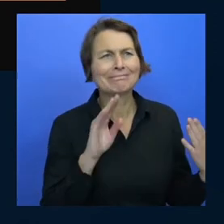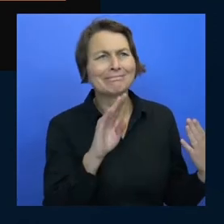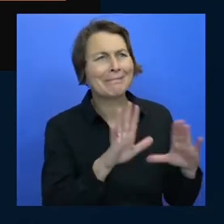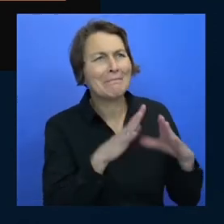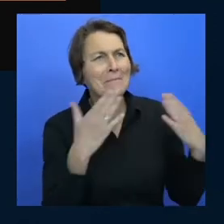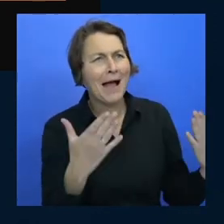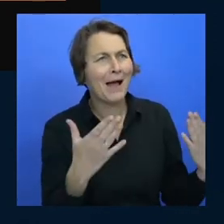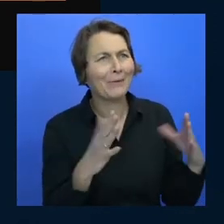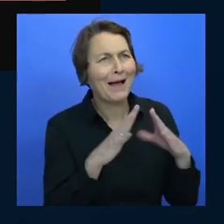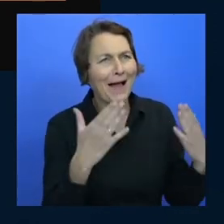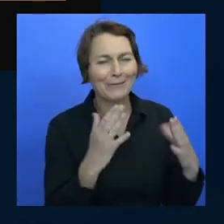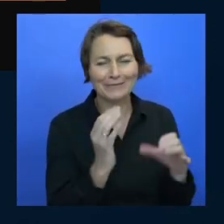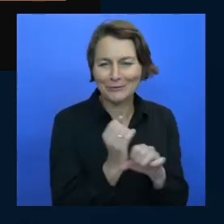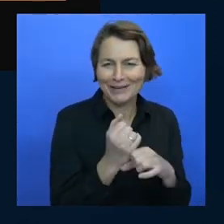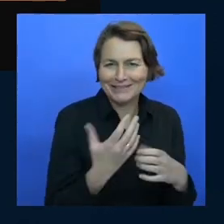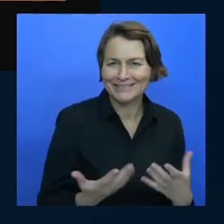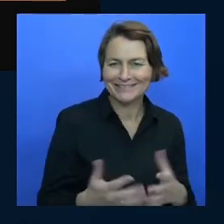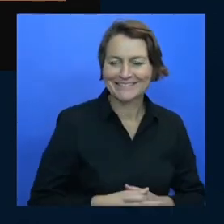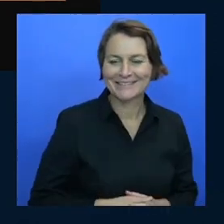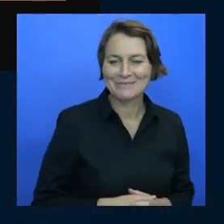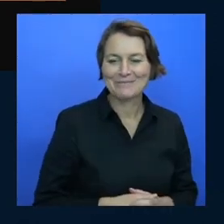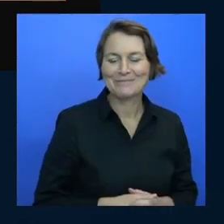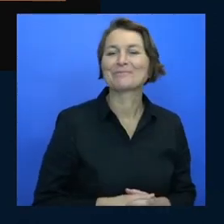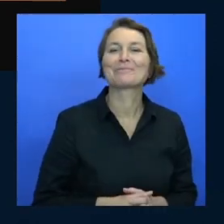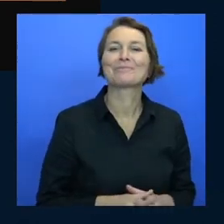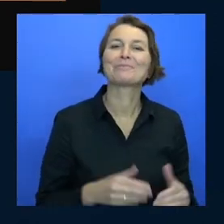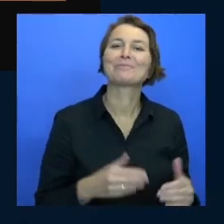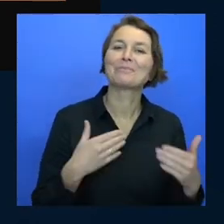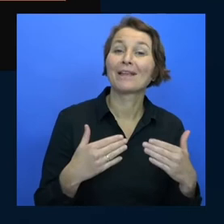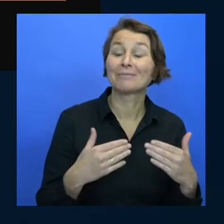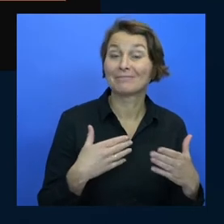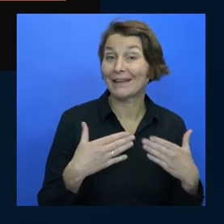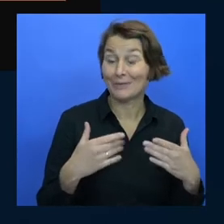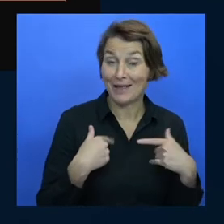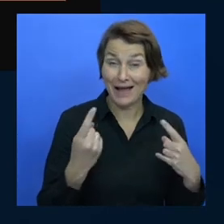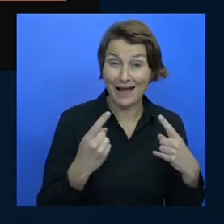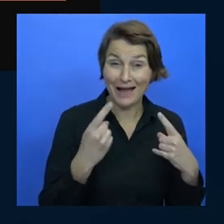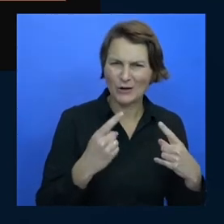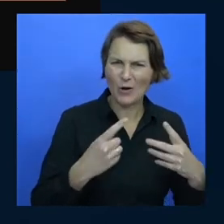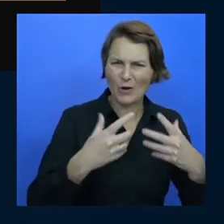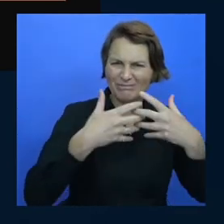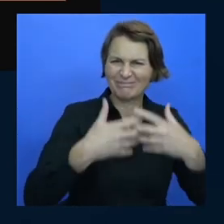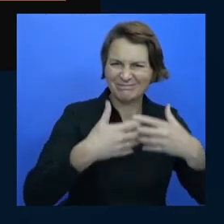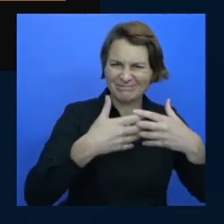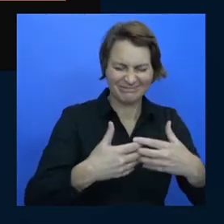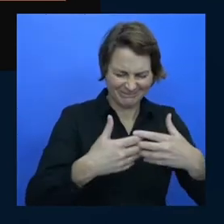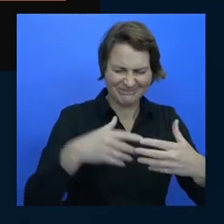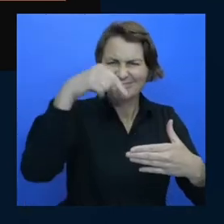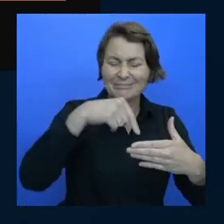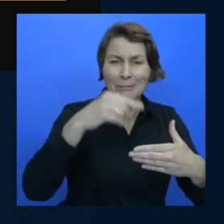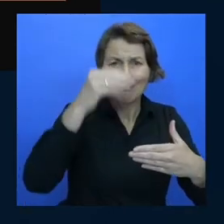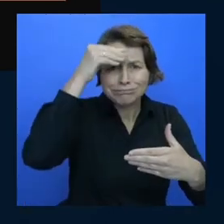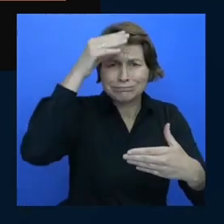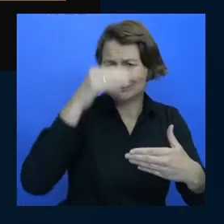anyway so i don't know anything about hardware i know very little about very little um